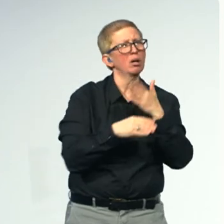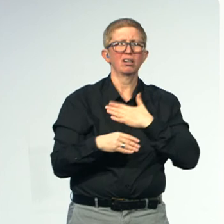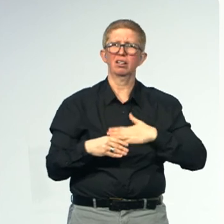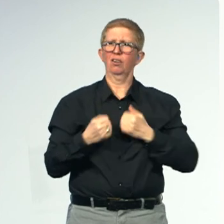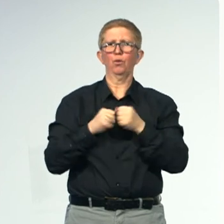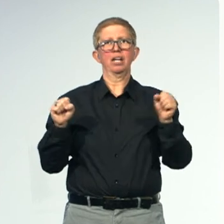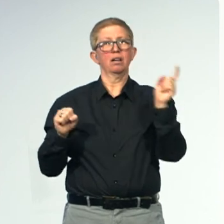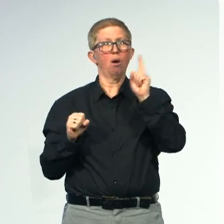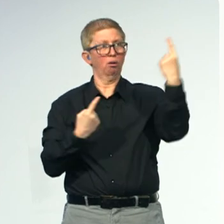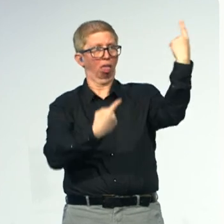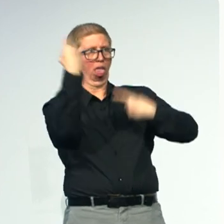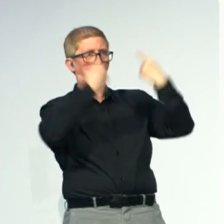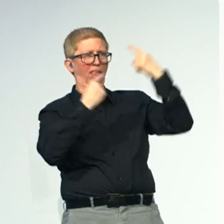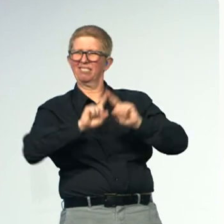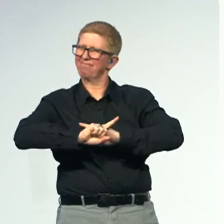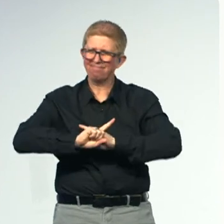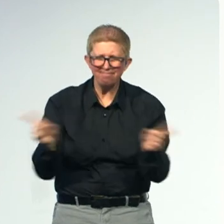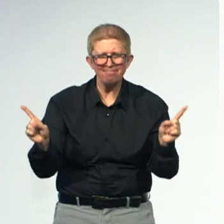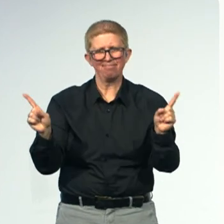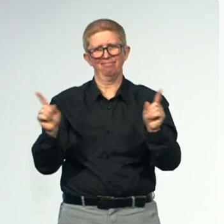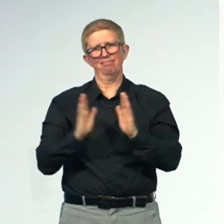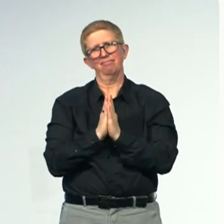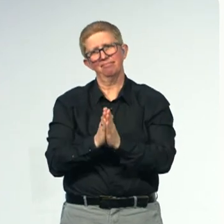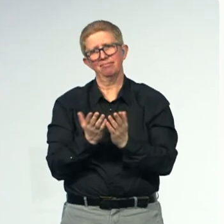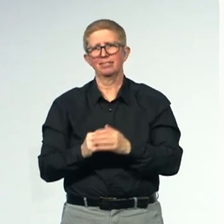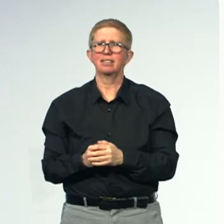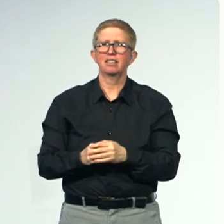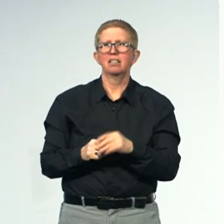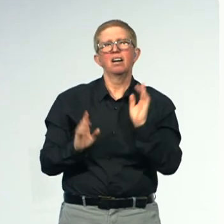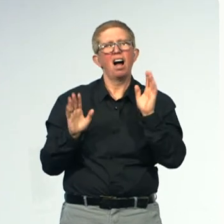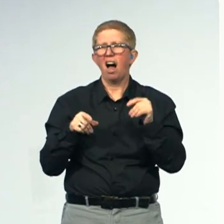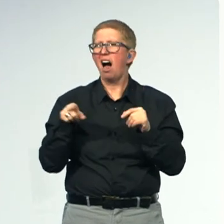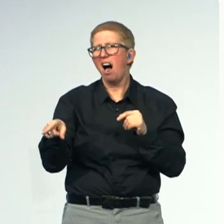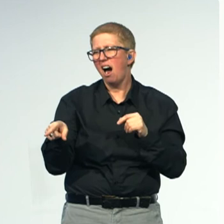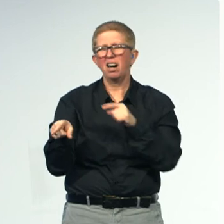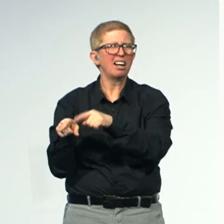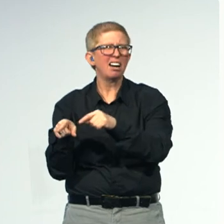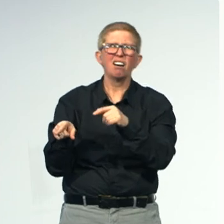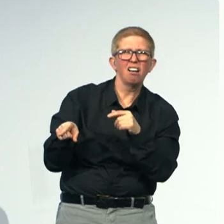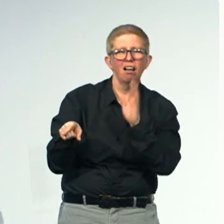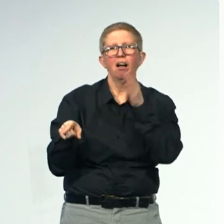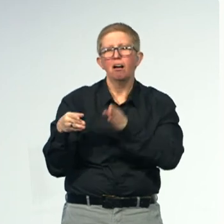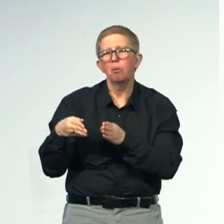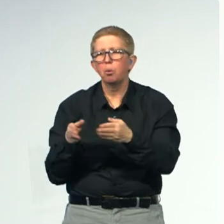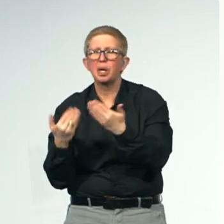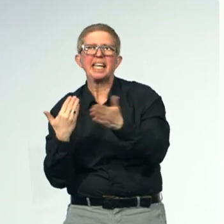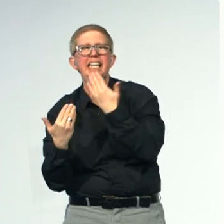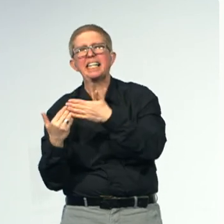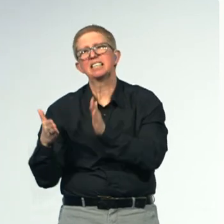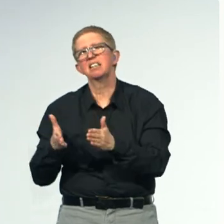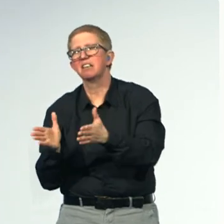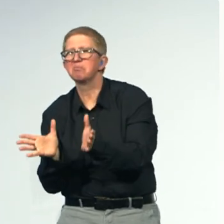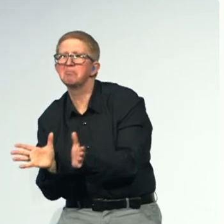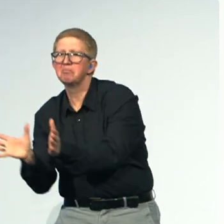we are not doing it right. Because discrimination, it's not easy. It's hard to make a radical